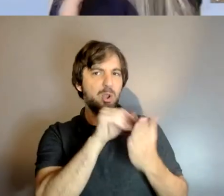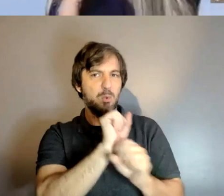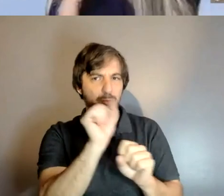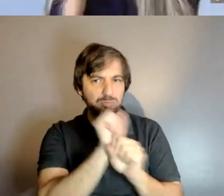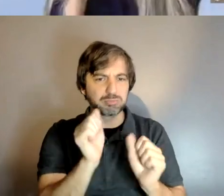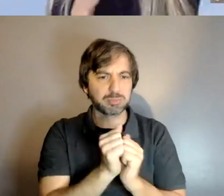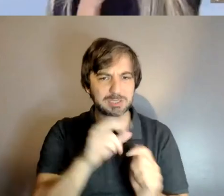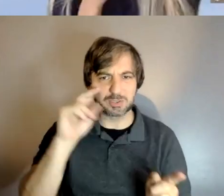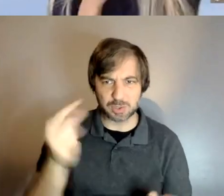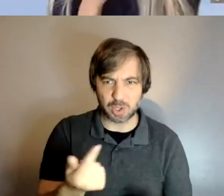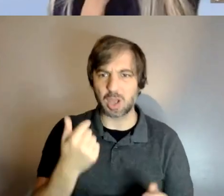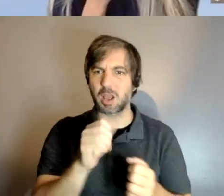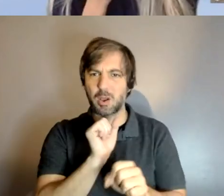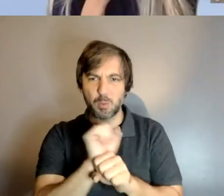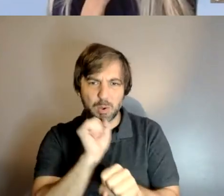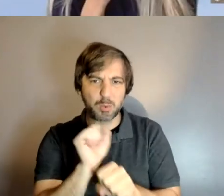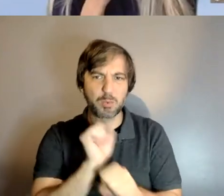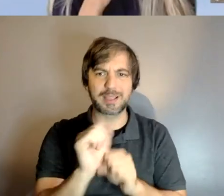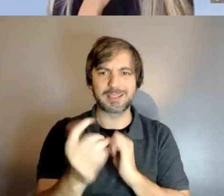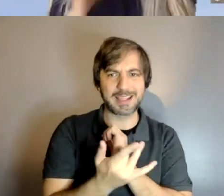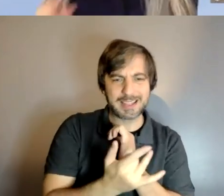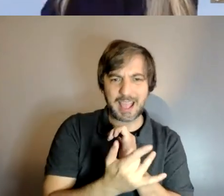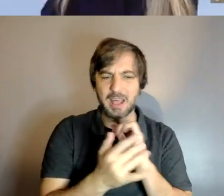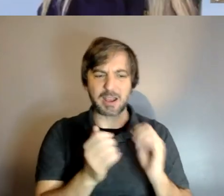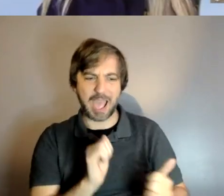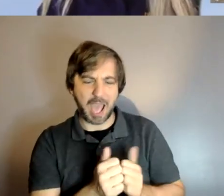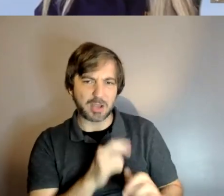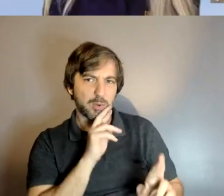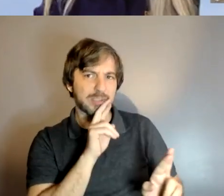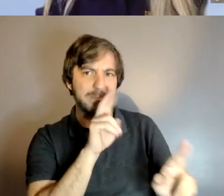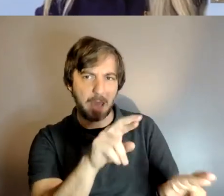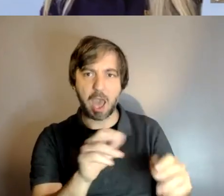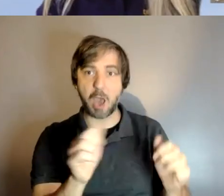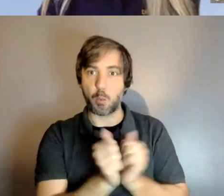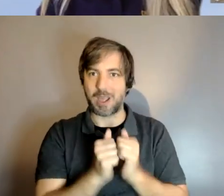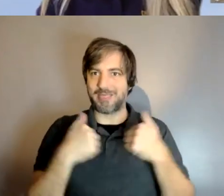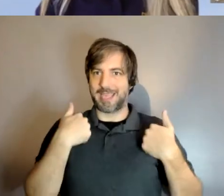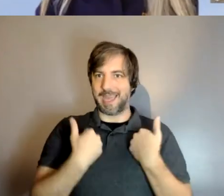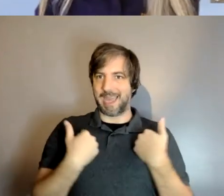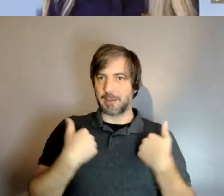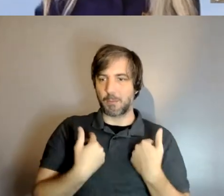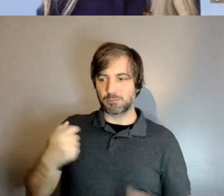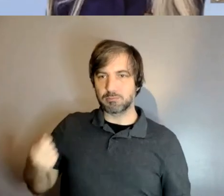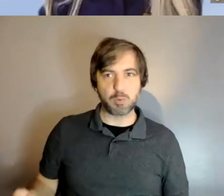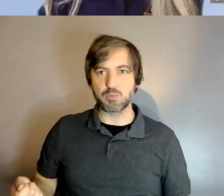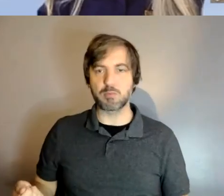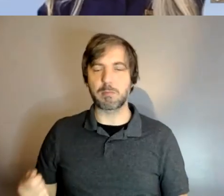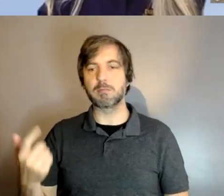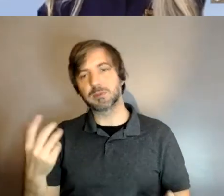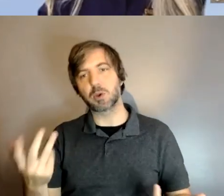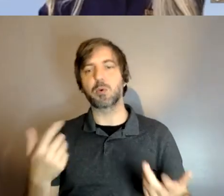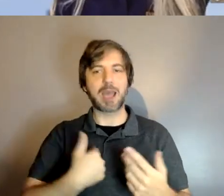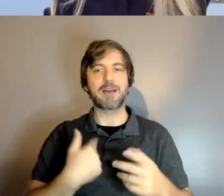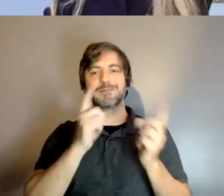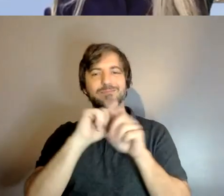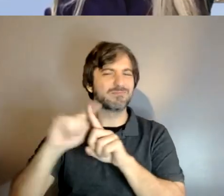technicality mechanics of i mean just bonding with an animal so that's that's been super cool we we've also did a lot of different